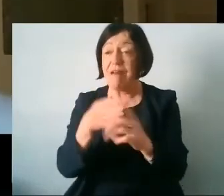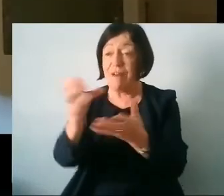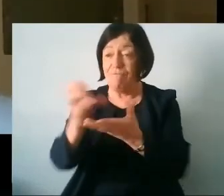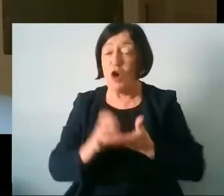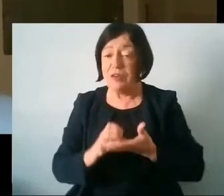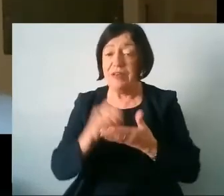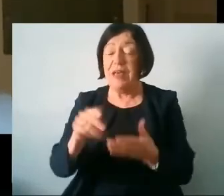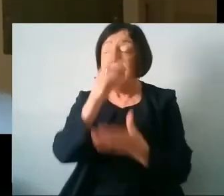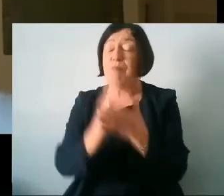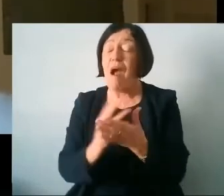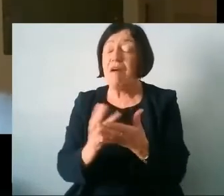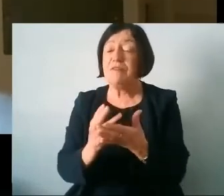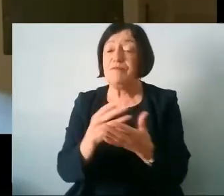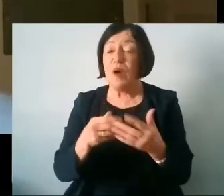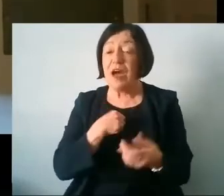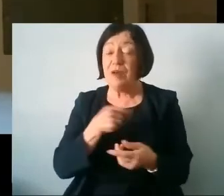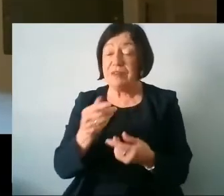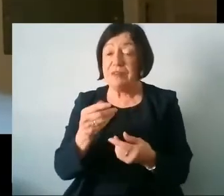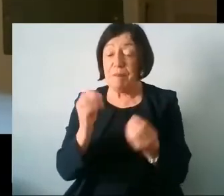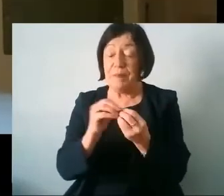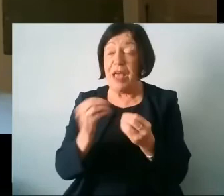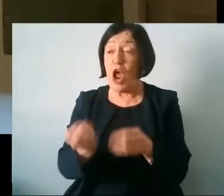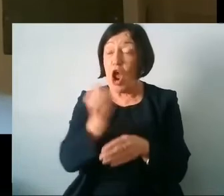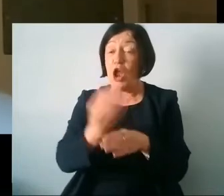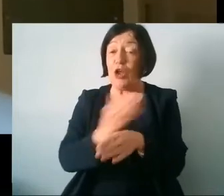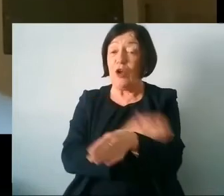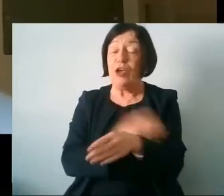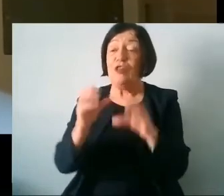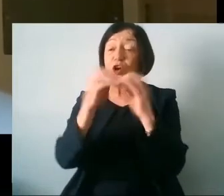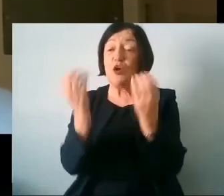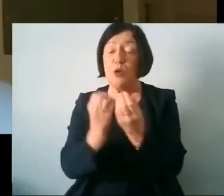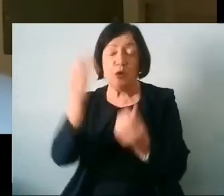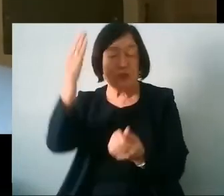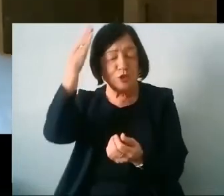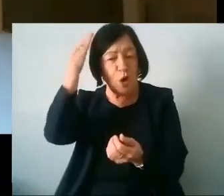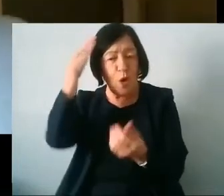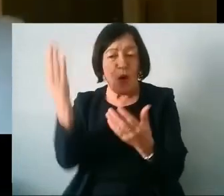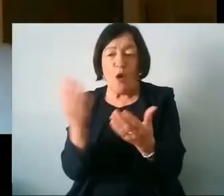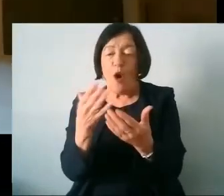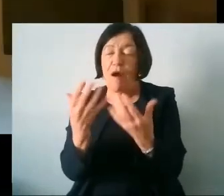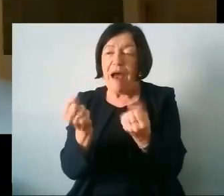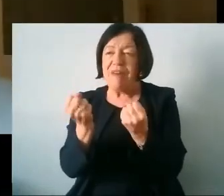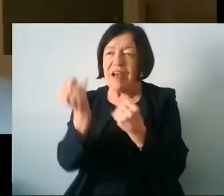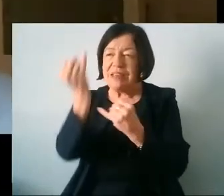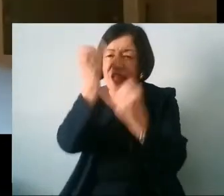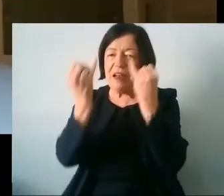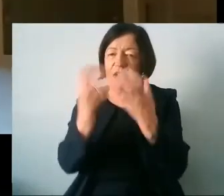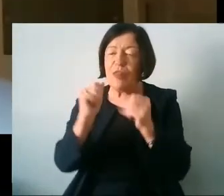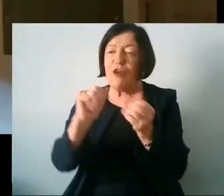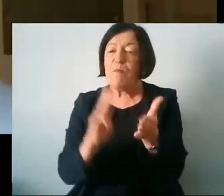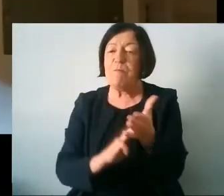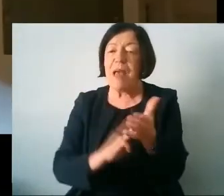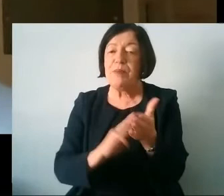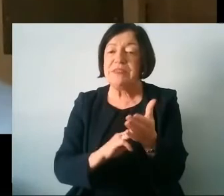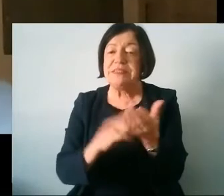part of what I was uh speaking about earlier is the communities will know what um or have an idea of what their members need